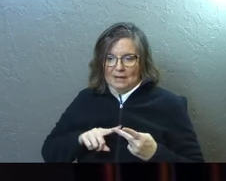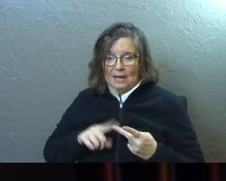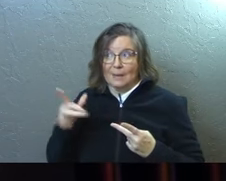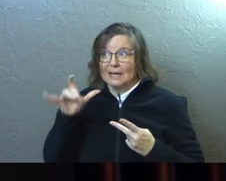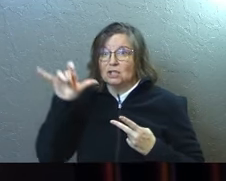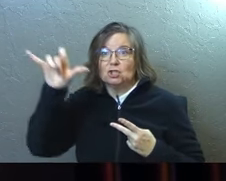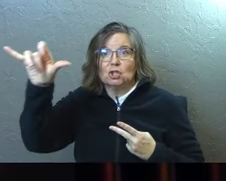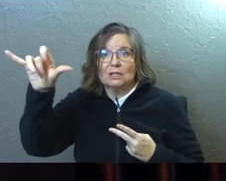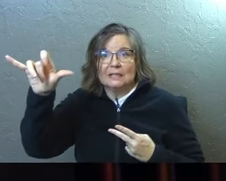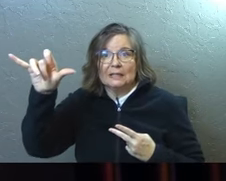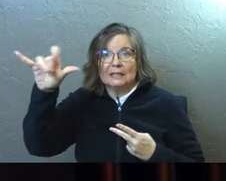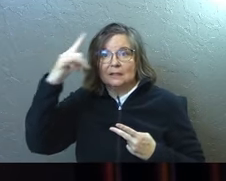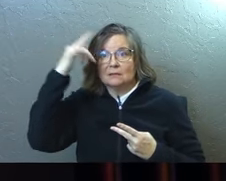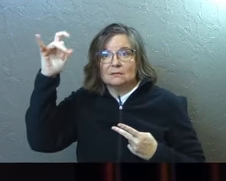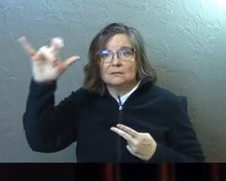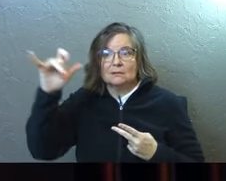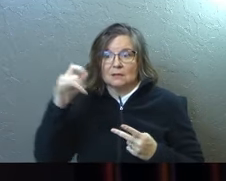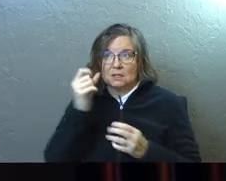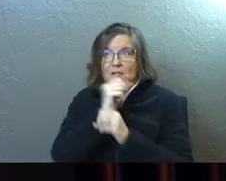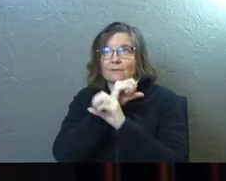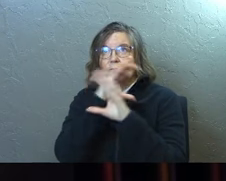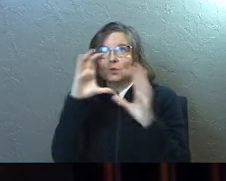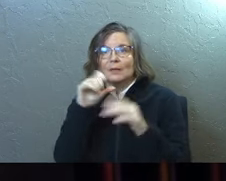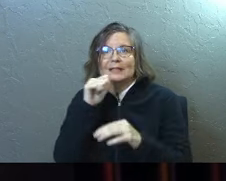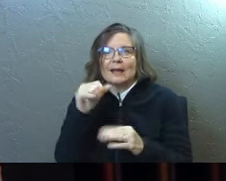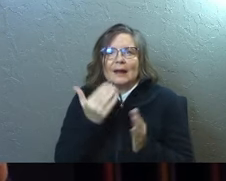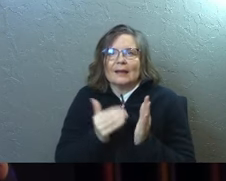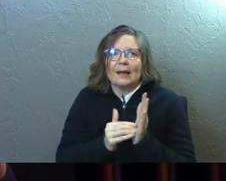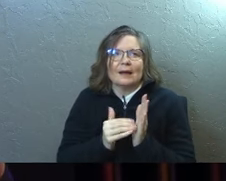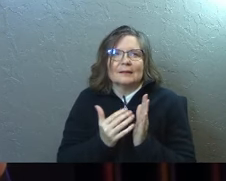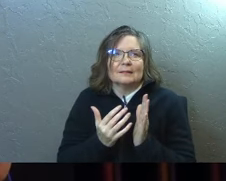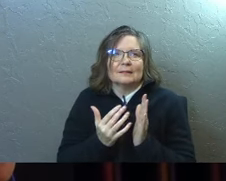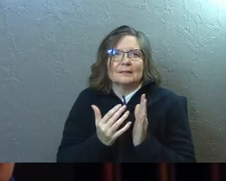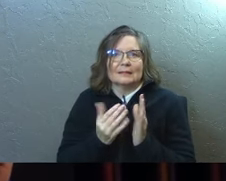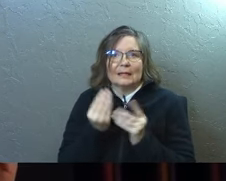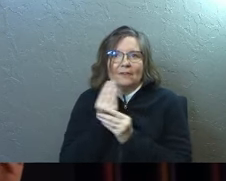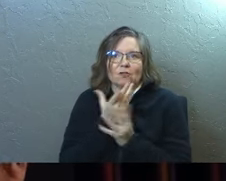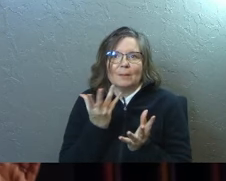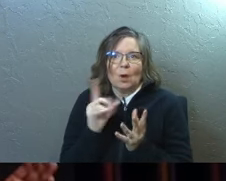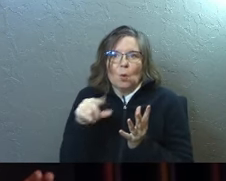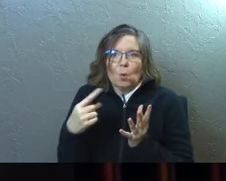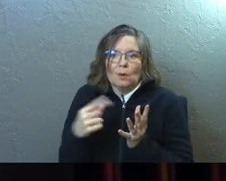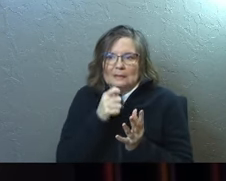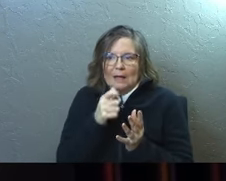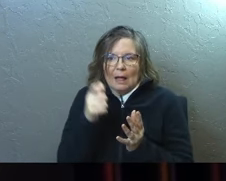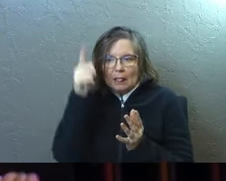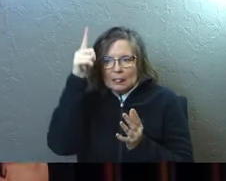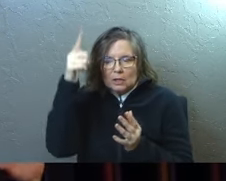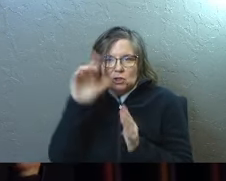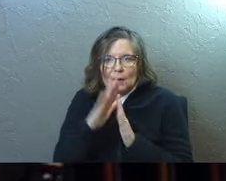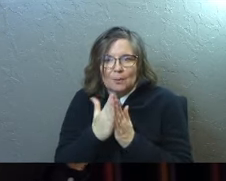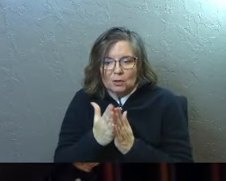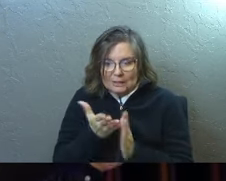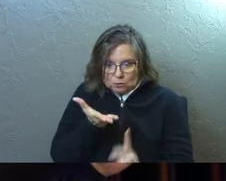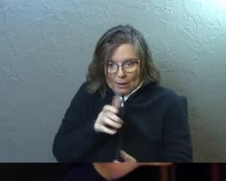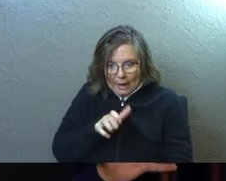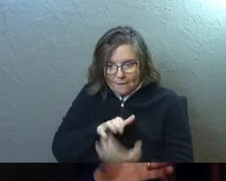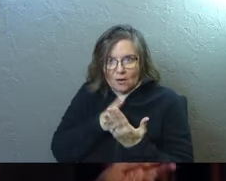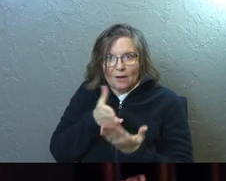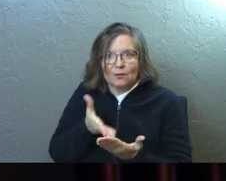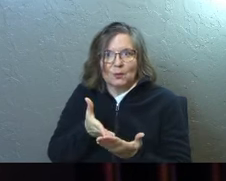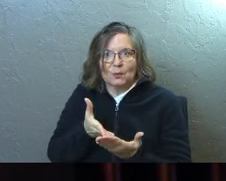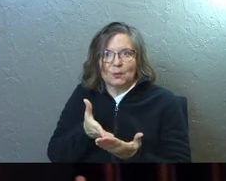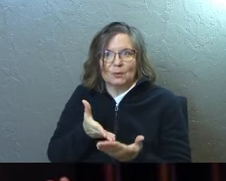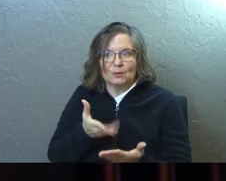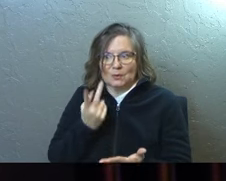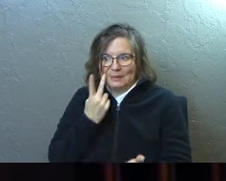eternity is in view. And eternity isn't just, again, it's not information, and it's not logical in a book. It's right in front of